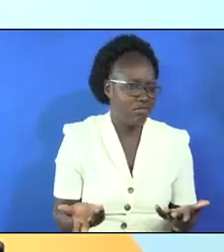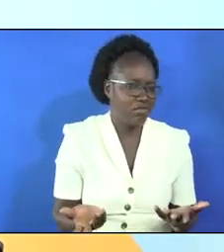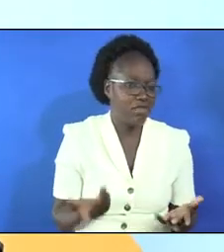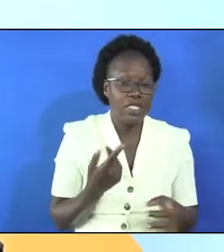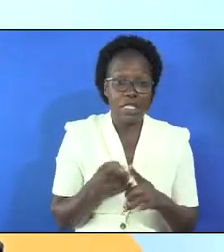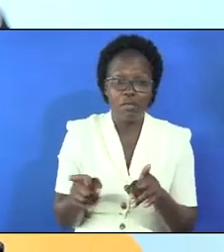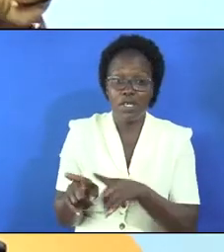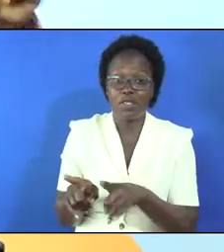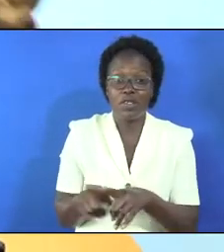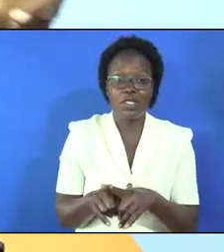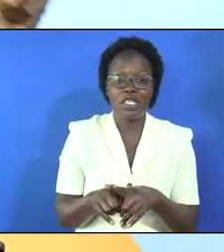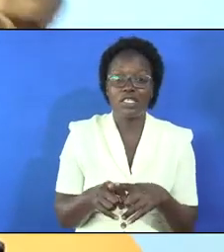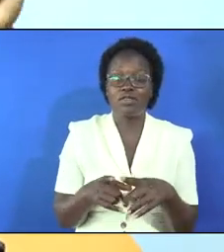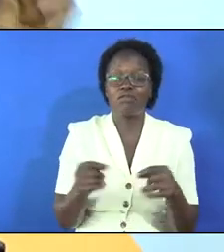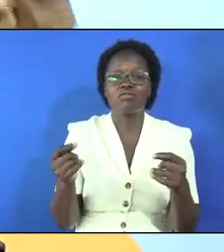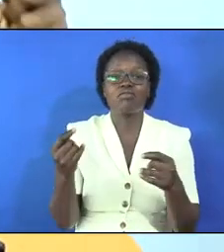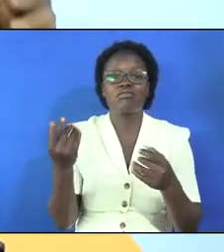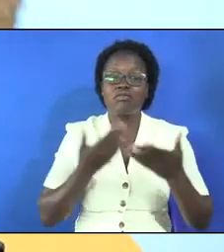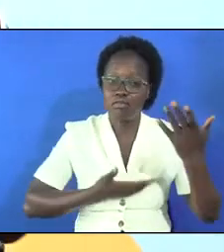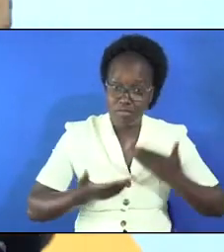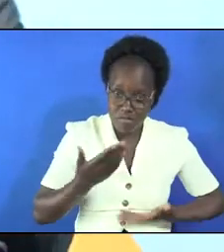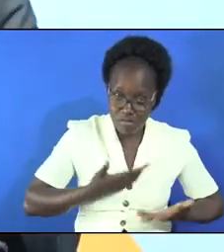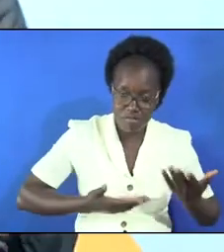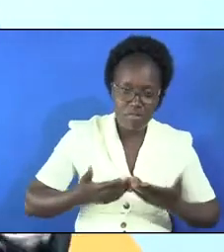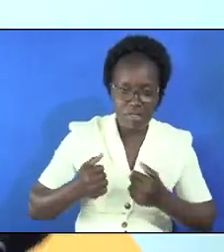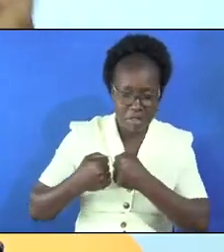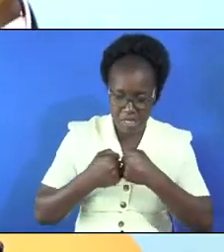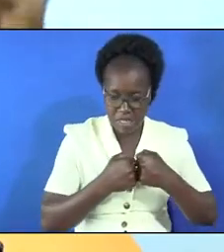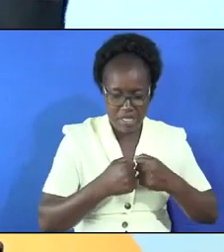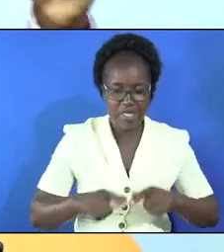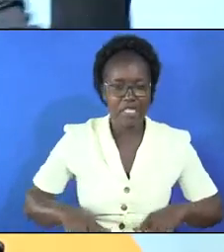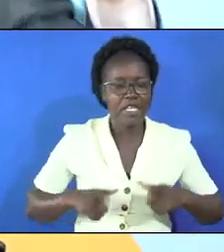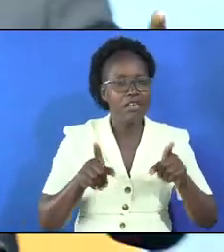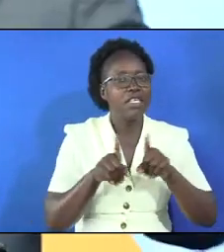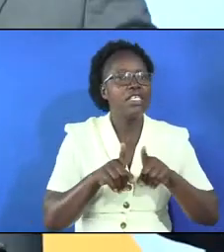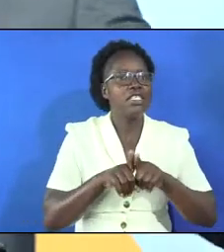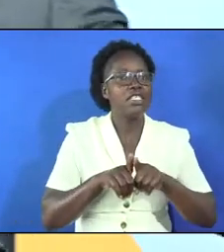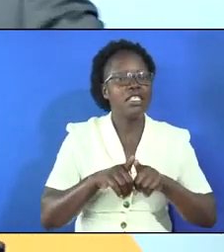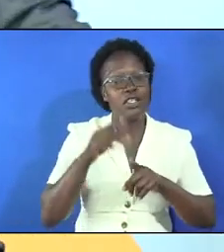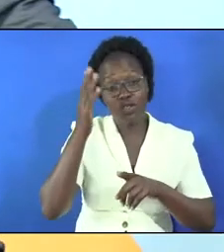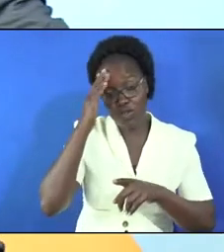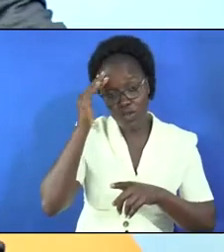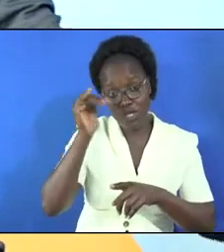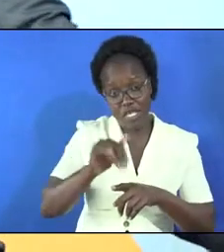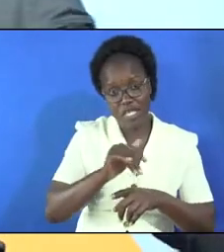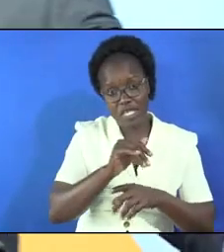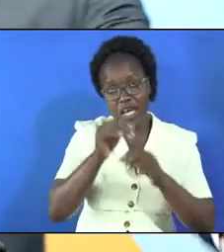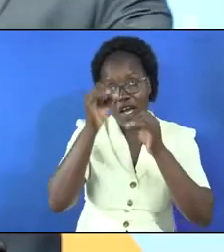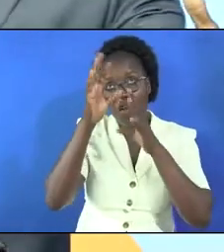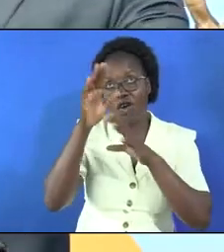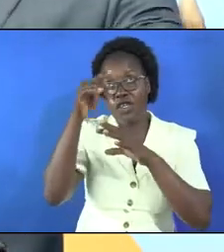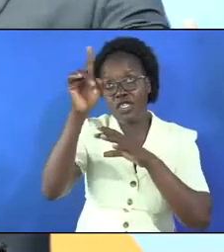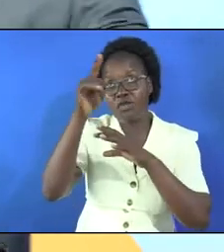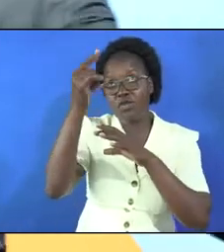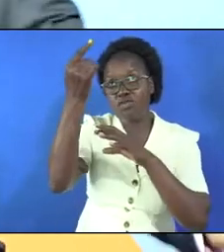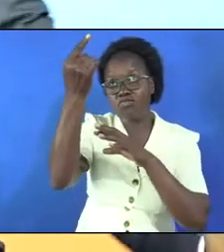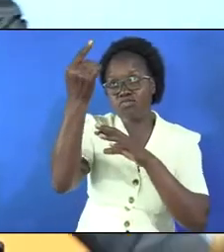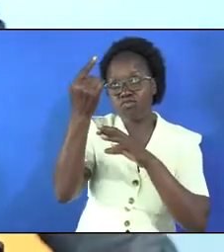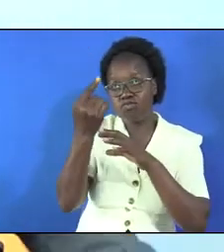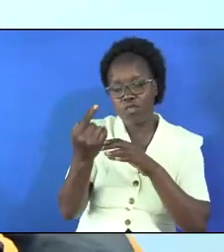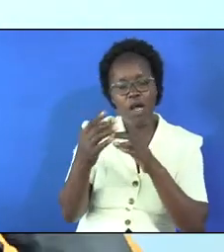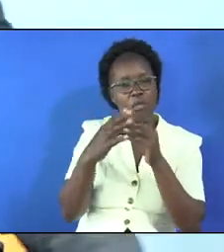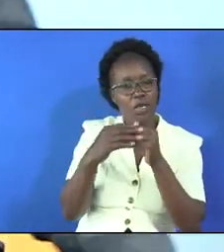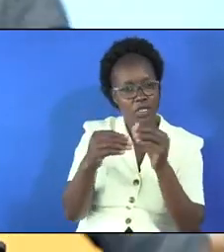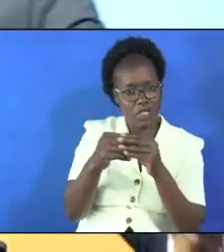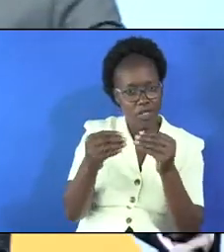but even as we go through these challenges in life we still have to know that the god we serve count our tears